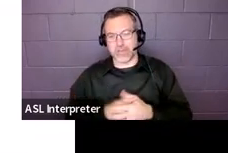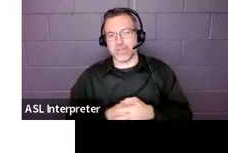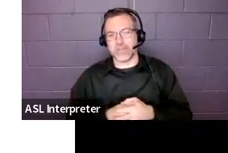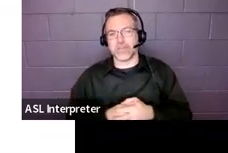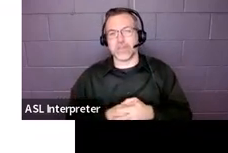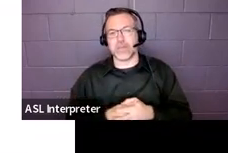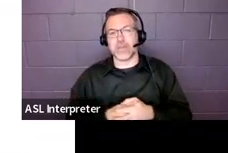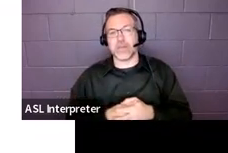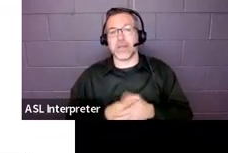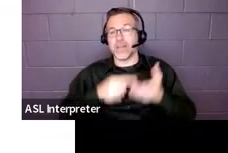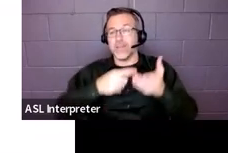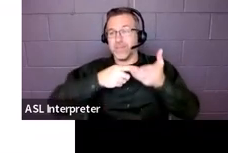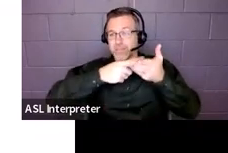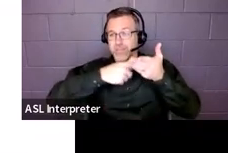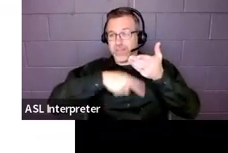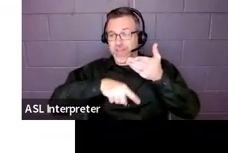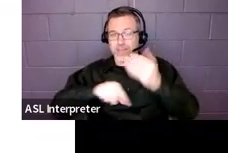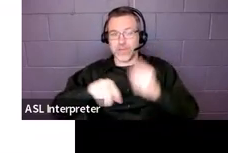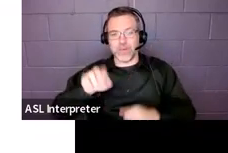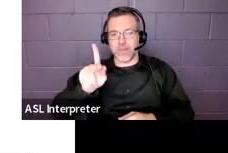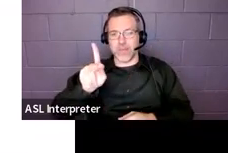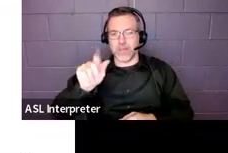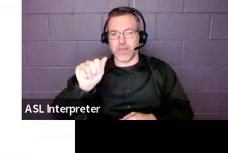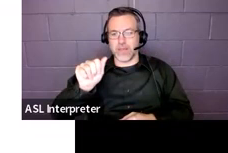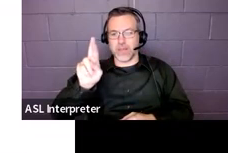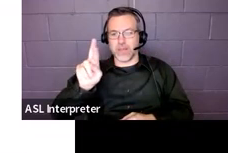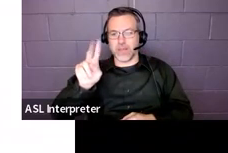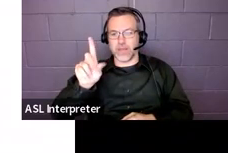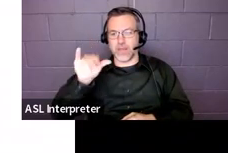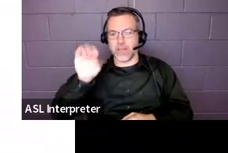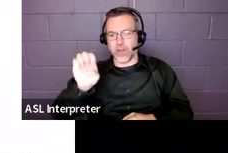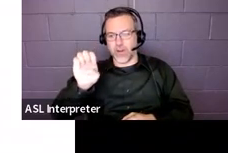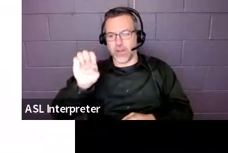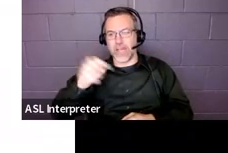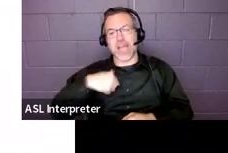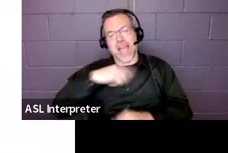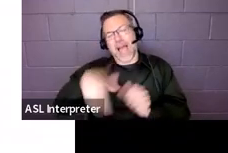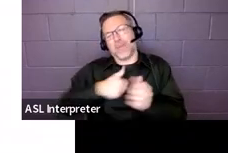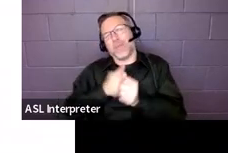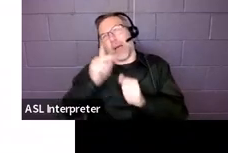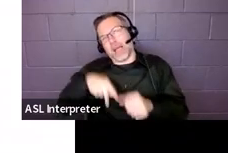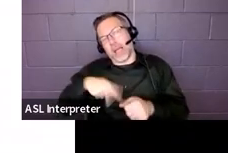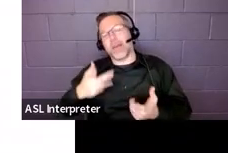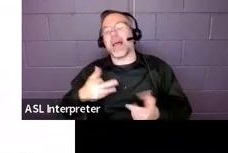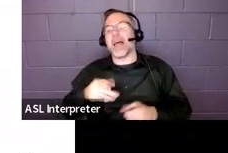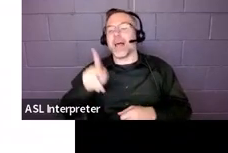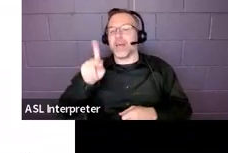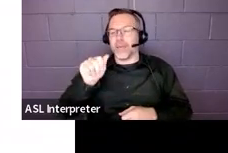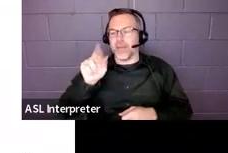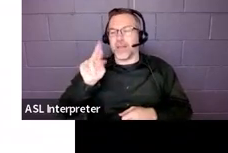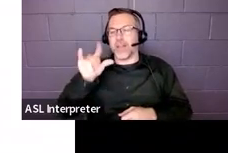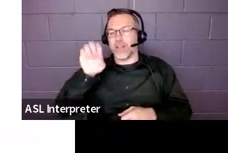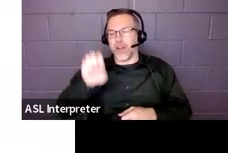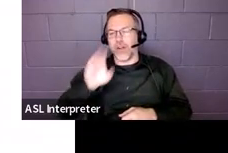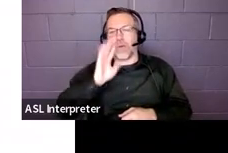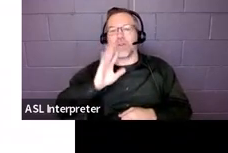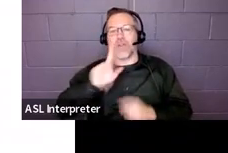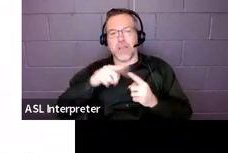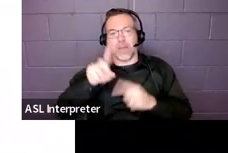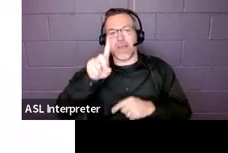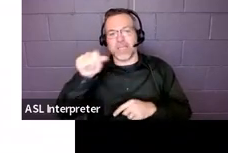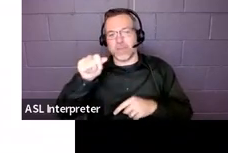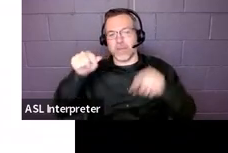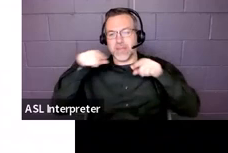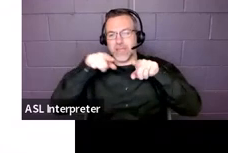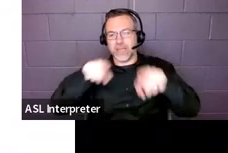Next week, Carly is actually, well, I'm her backup dancer for this one. She's going to be talking about disability alignment. She's going to